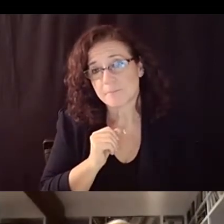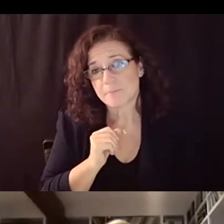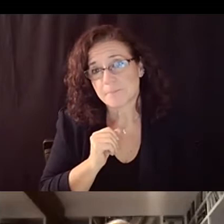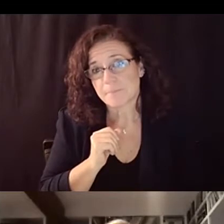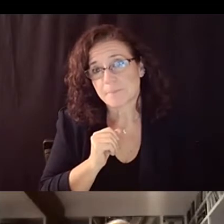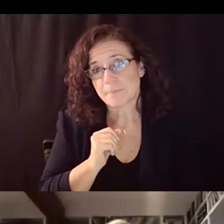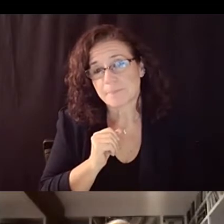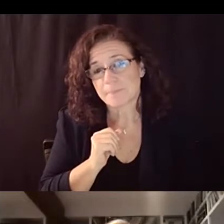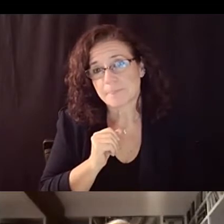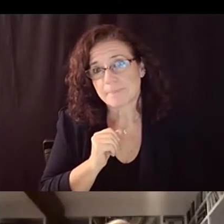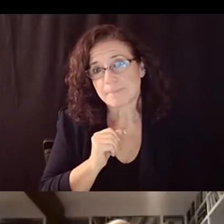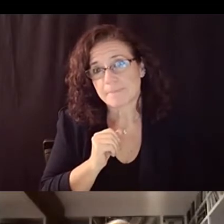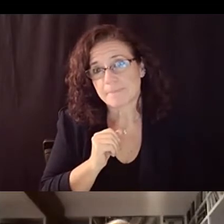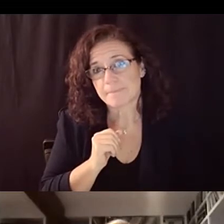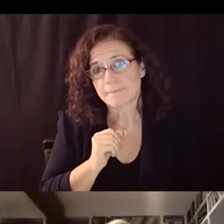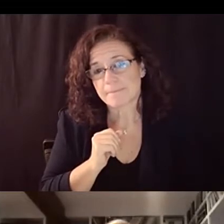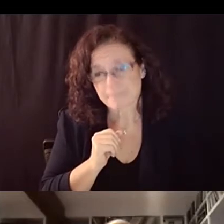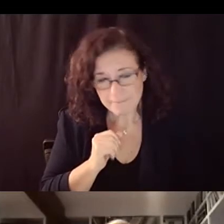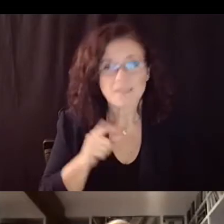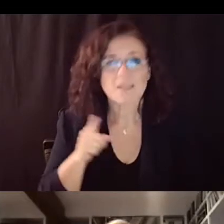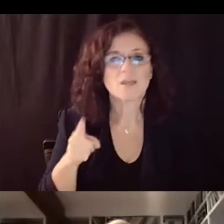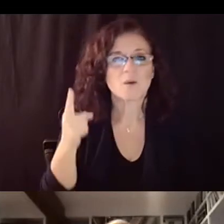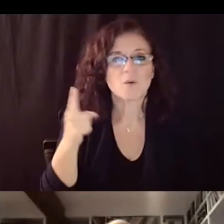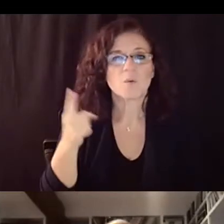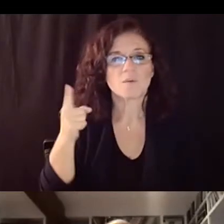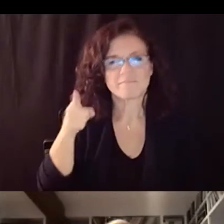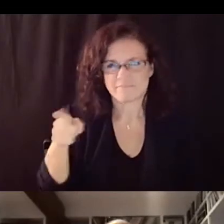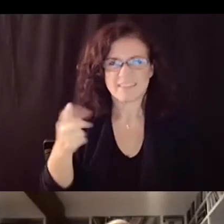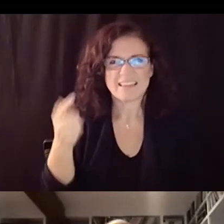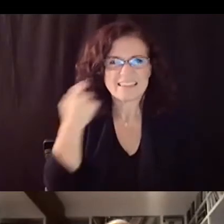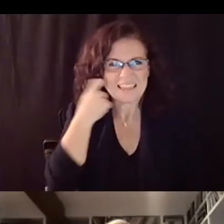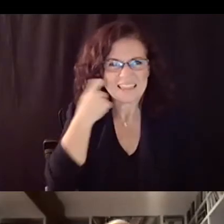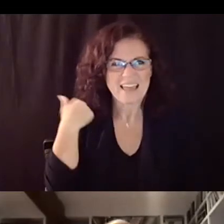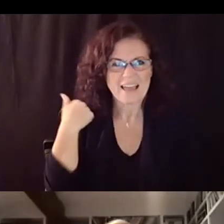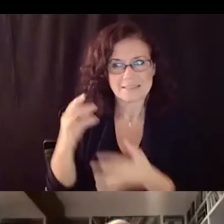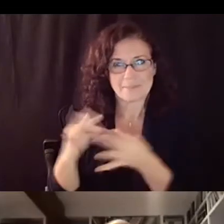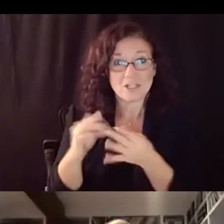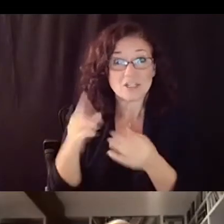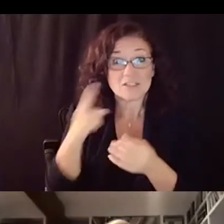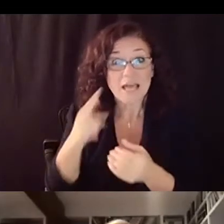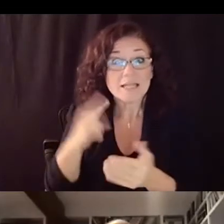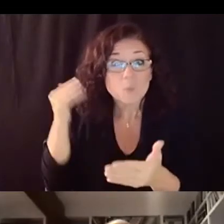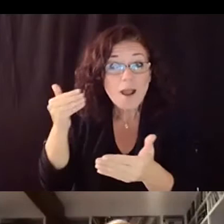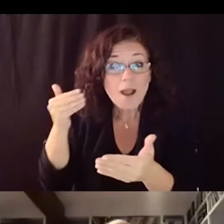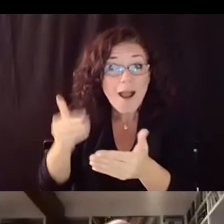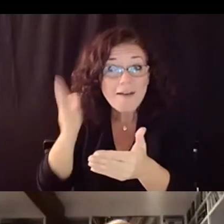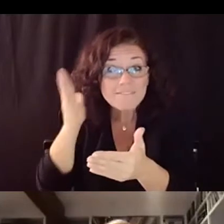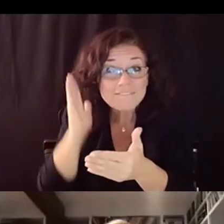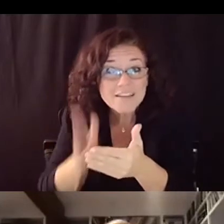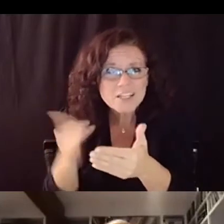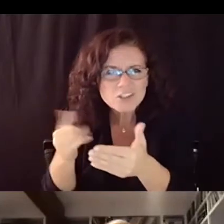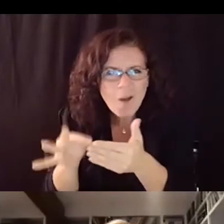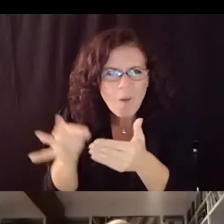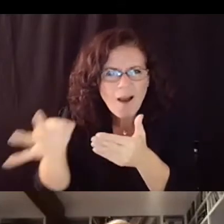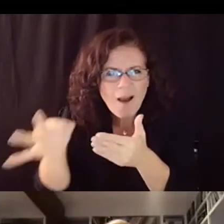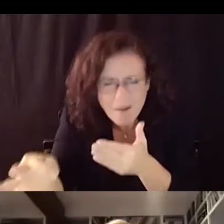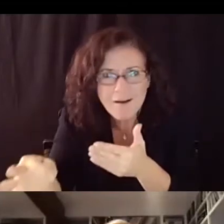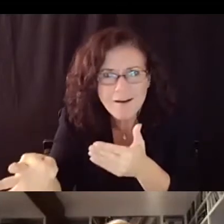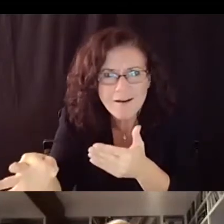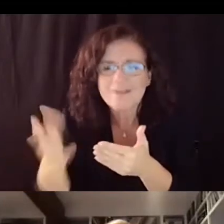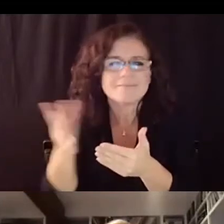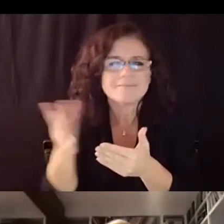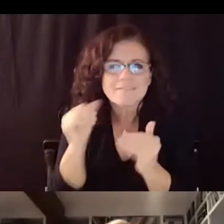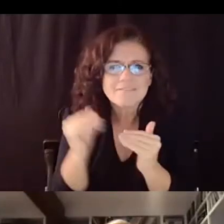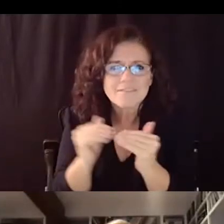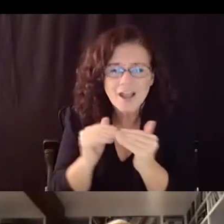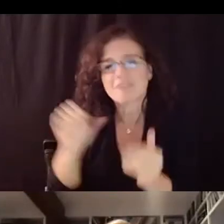to the policy and secondary being similar to elementary which is to going to be going forward not looking back however that does bring